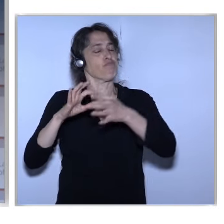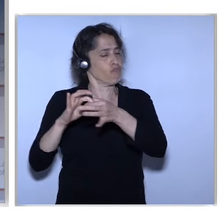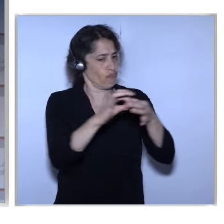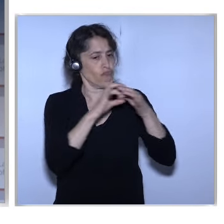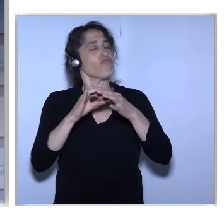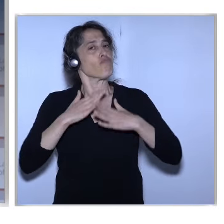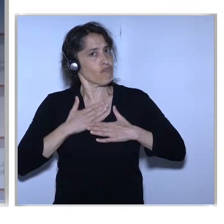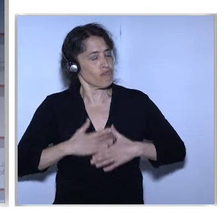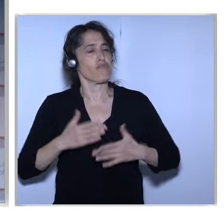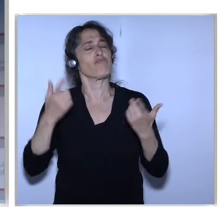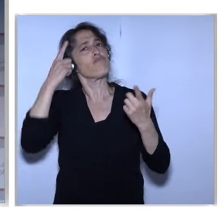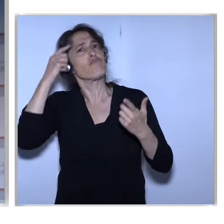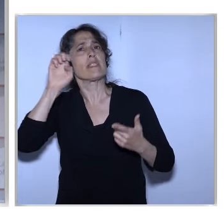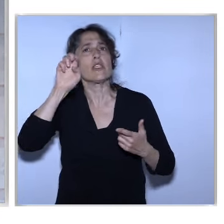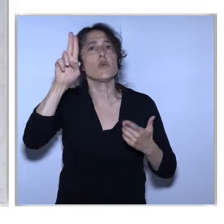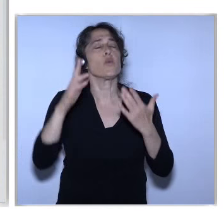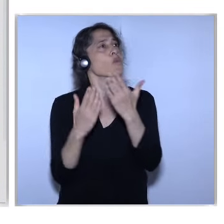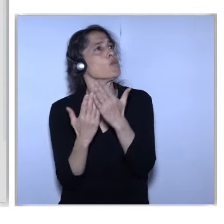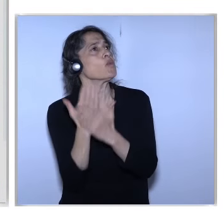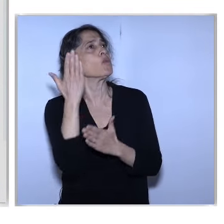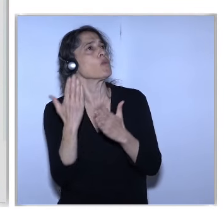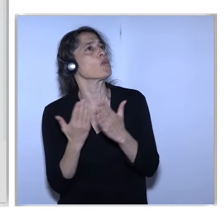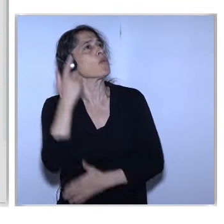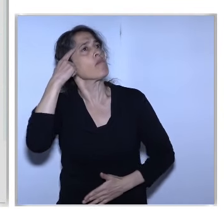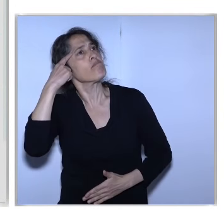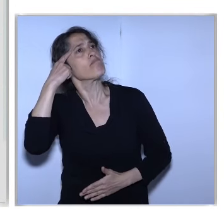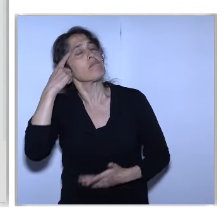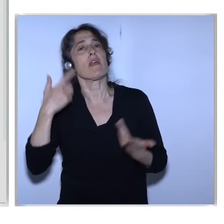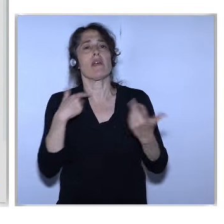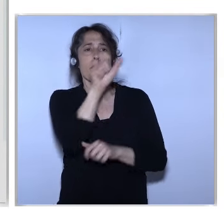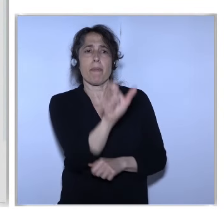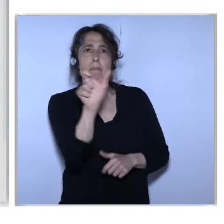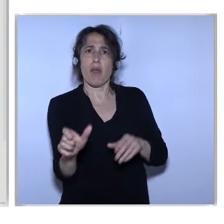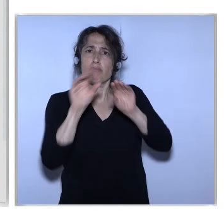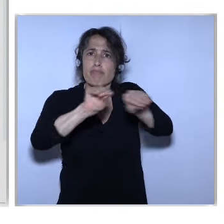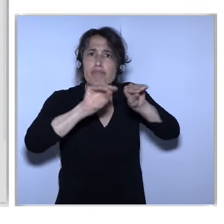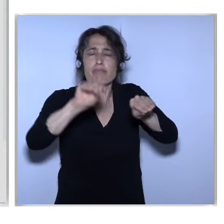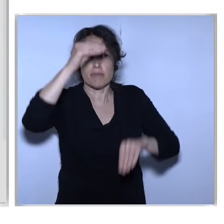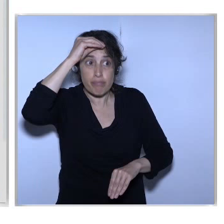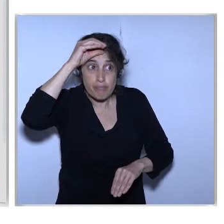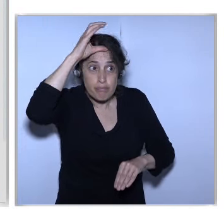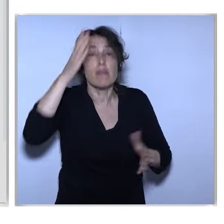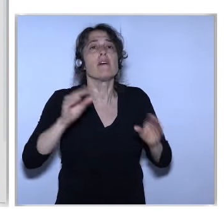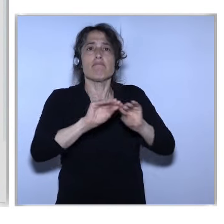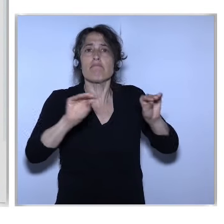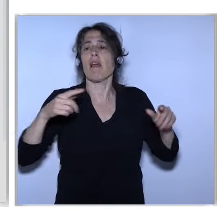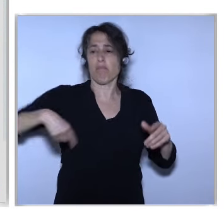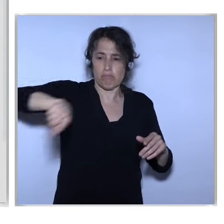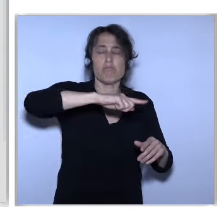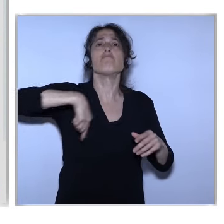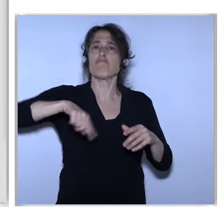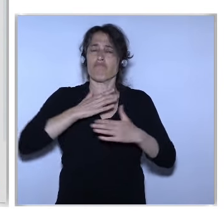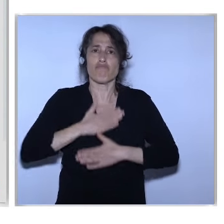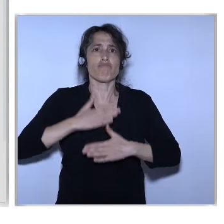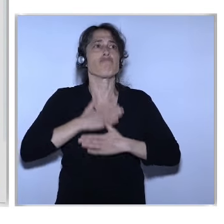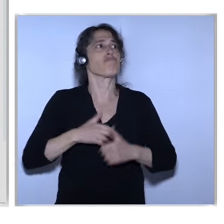European Initiatives And Connecting People With Relevant Knowledge Expertise Resources And Energy And Among Those Is